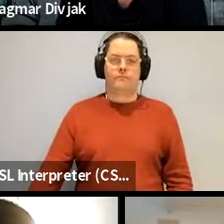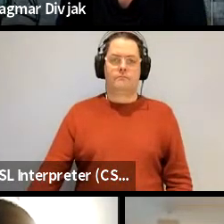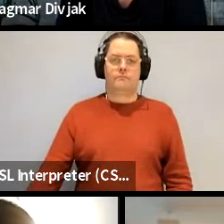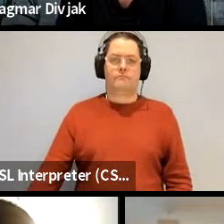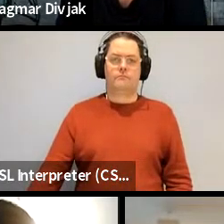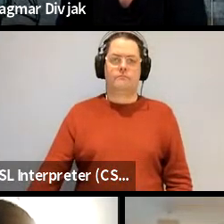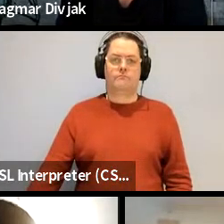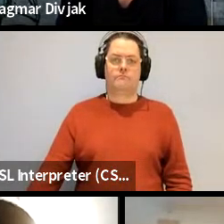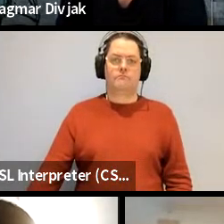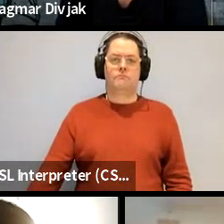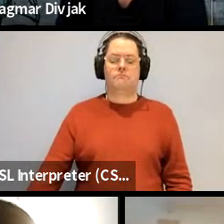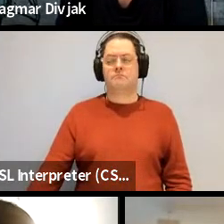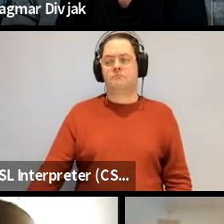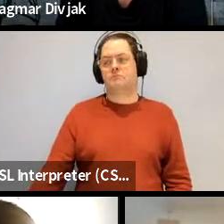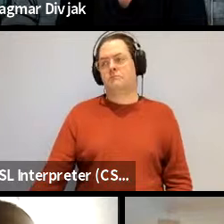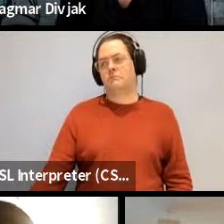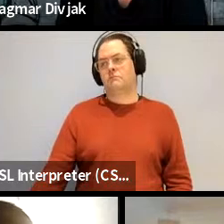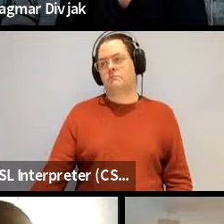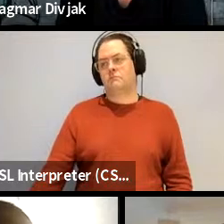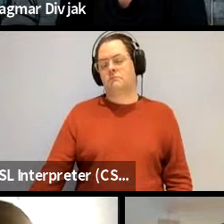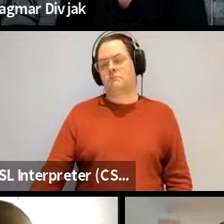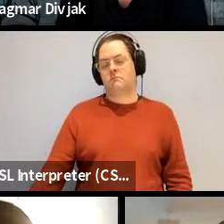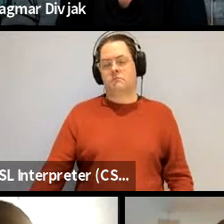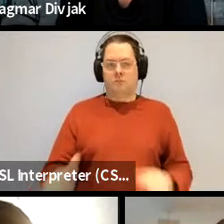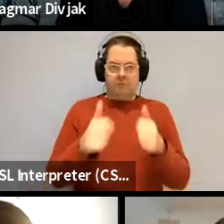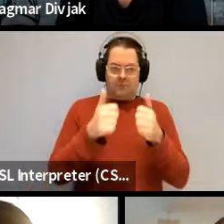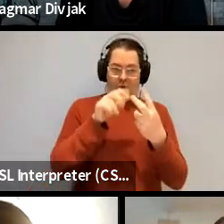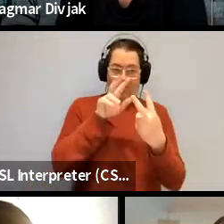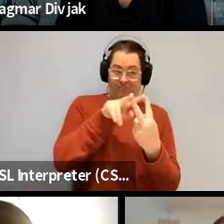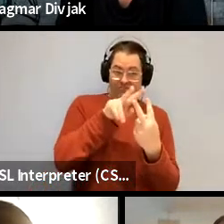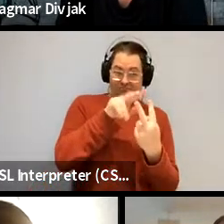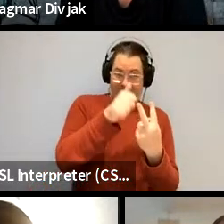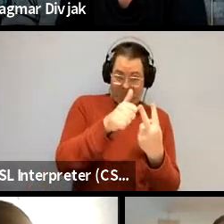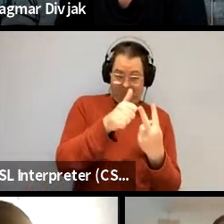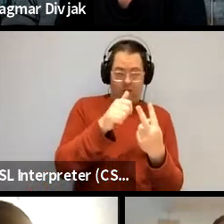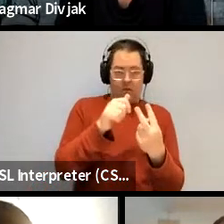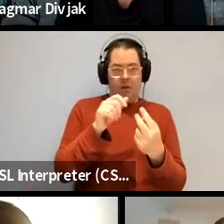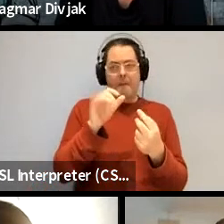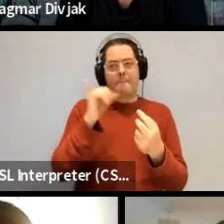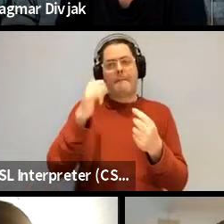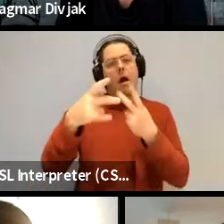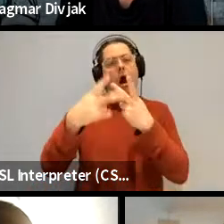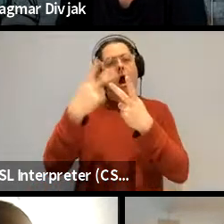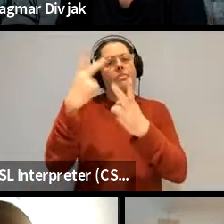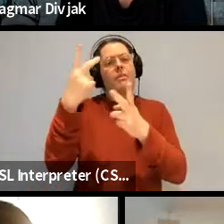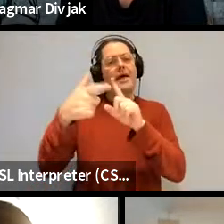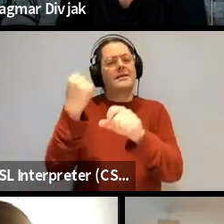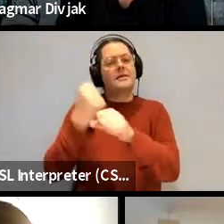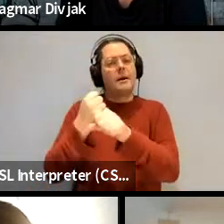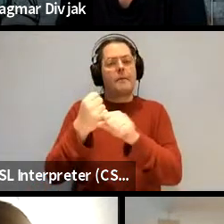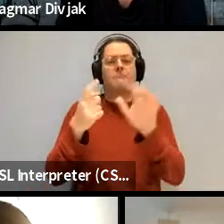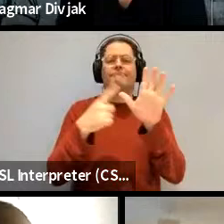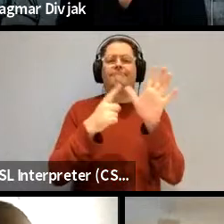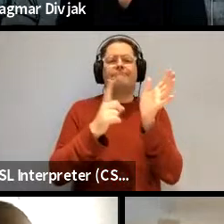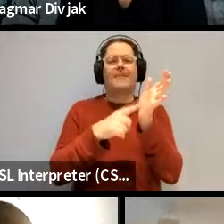when you don't have that kind of thing happening right so if we have the allomorphy